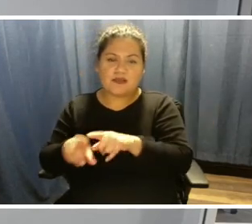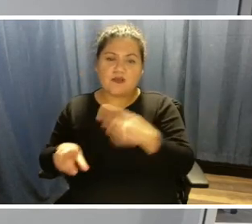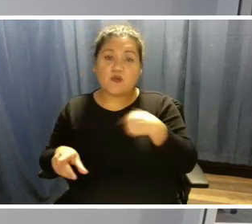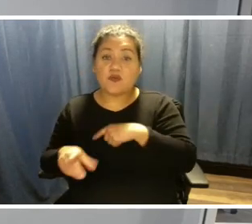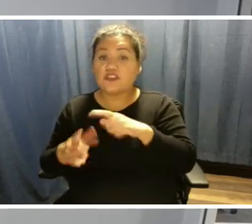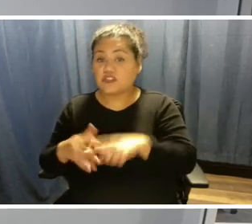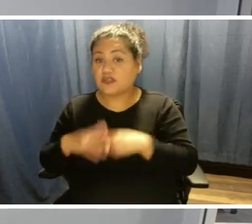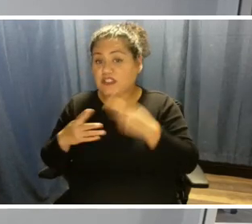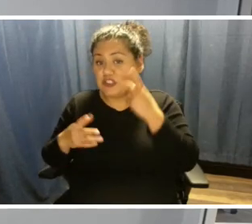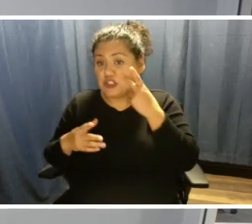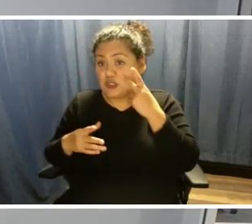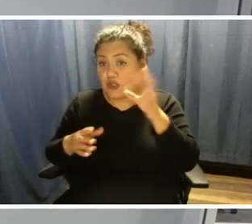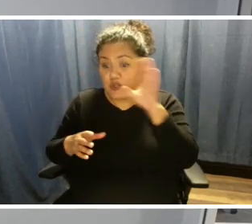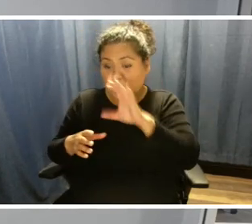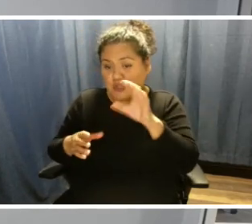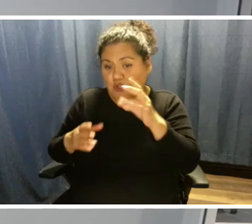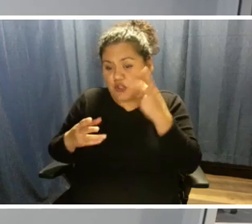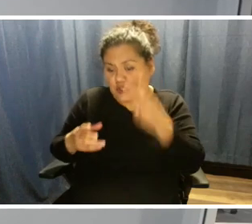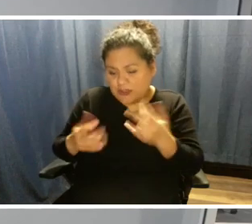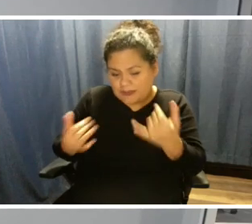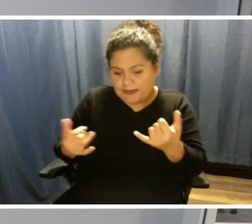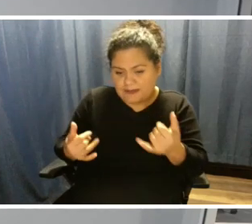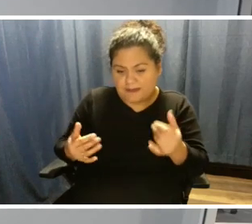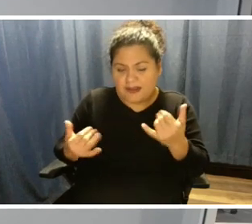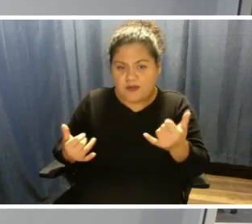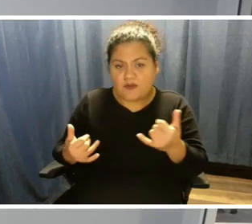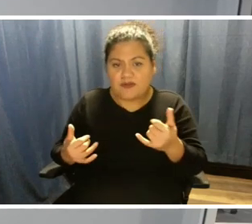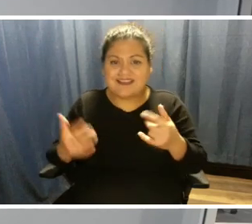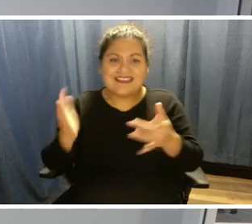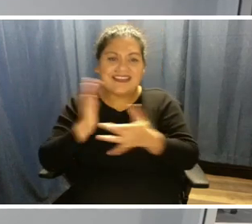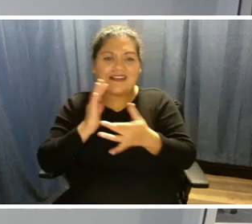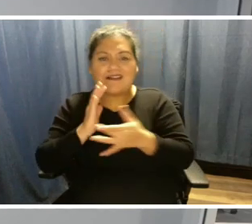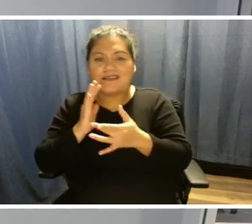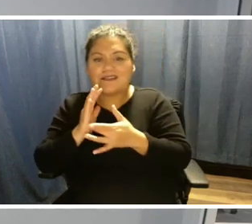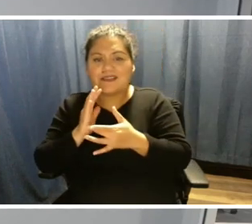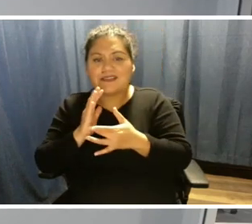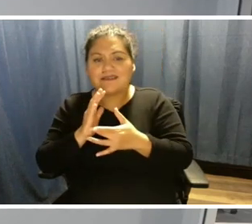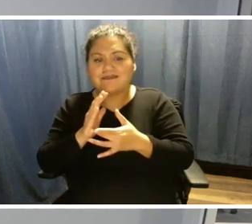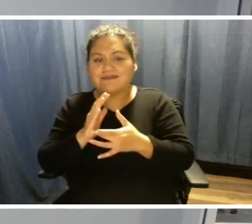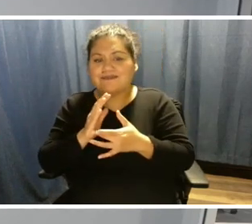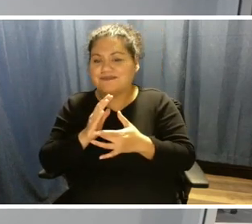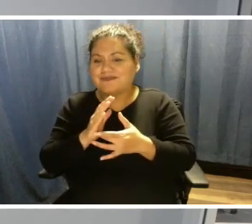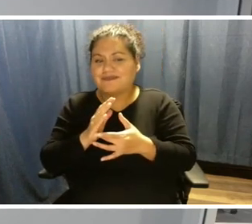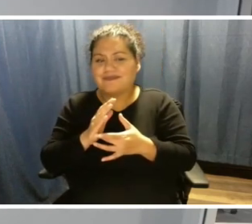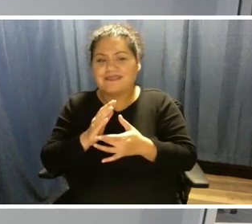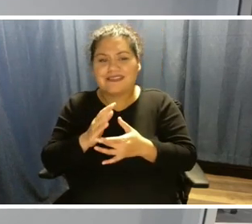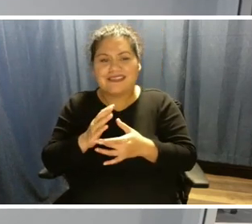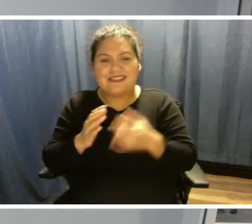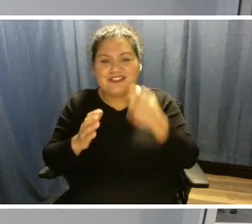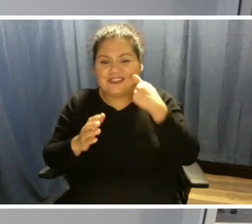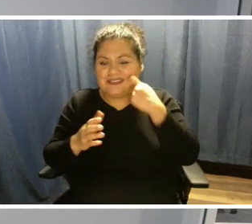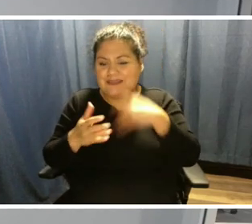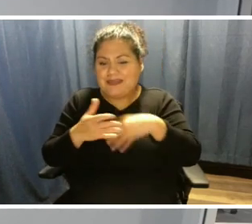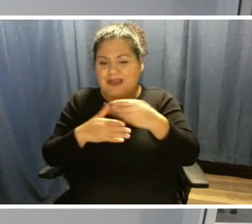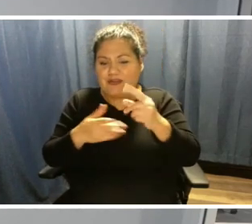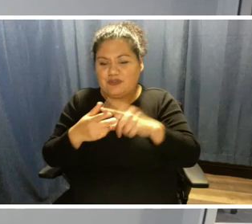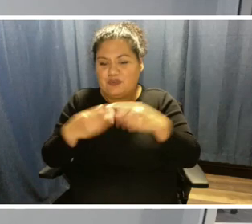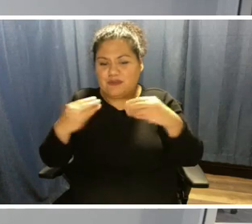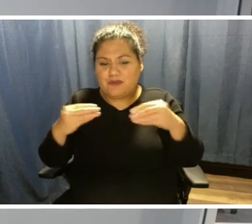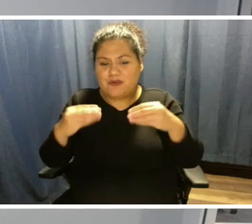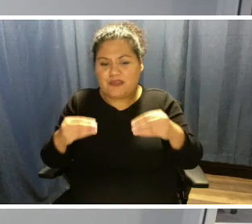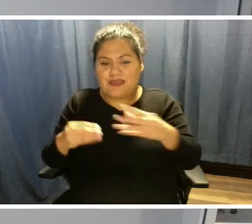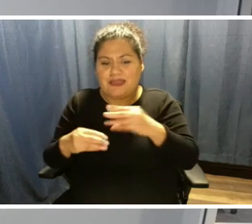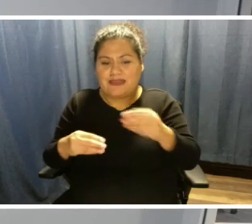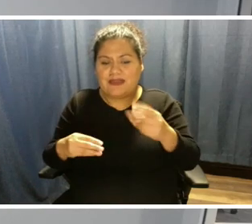now. The technology is just pushing out into the market and seeing commercial